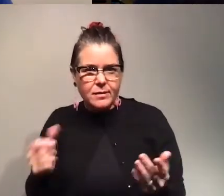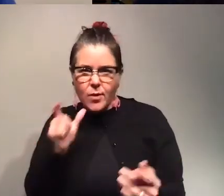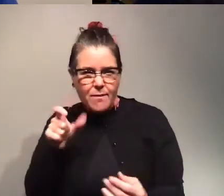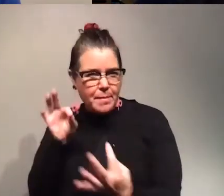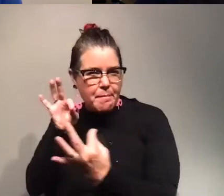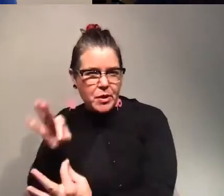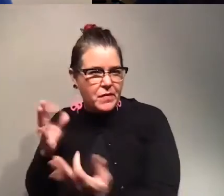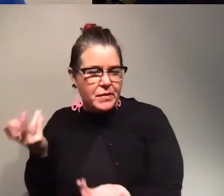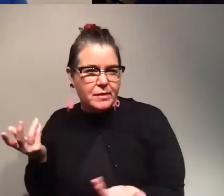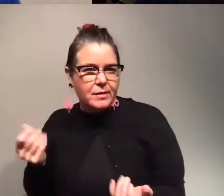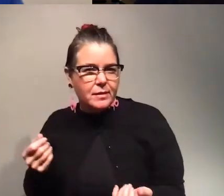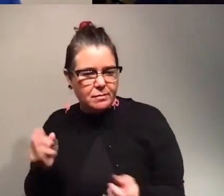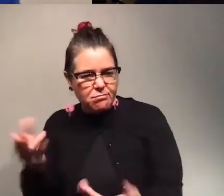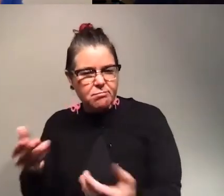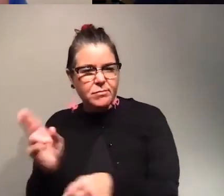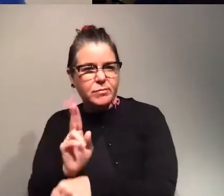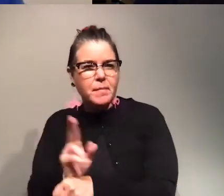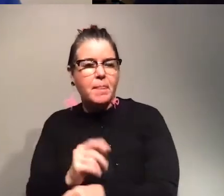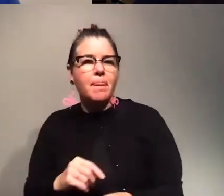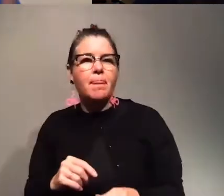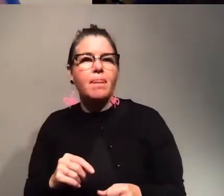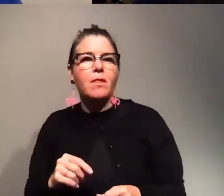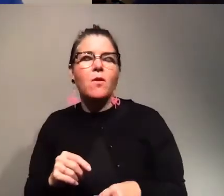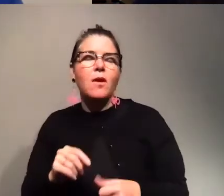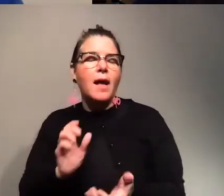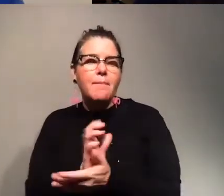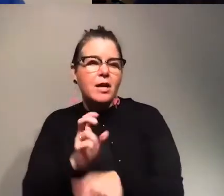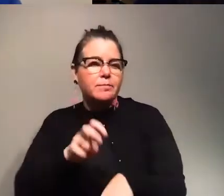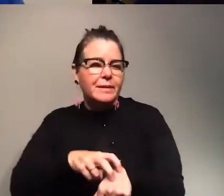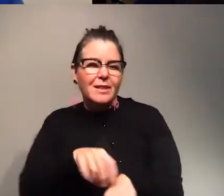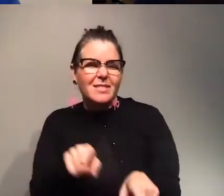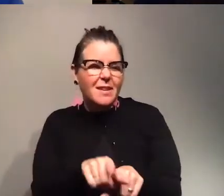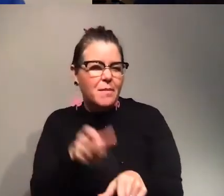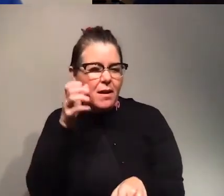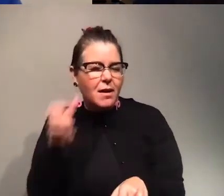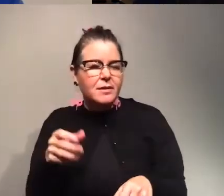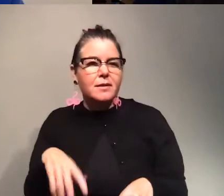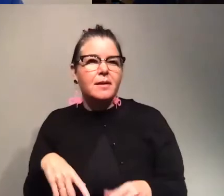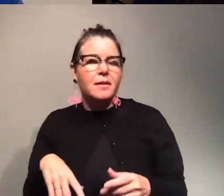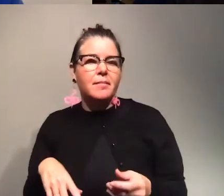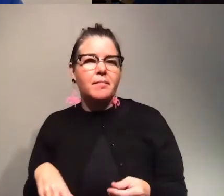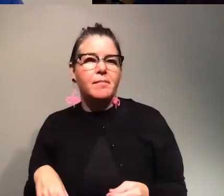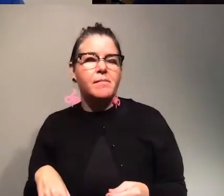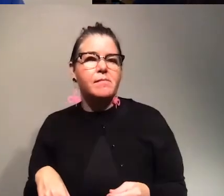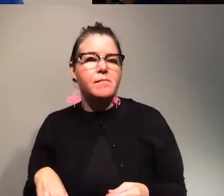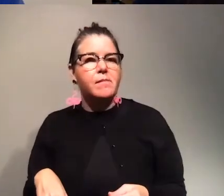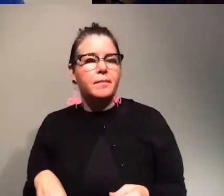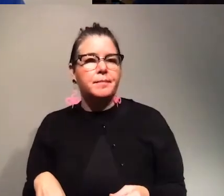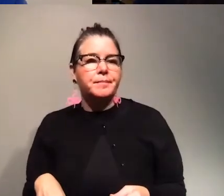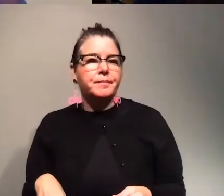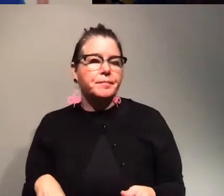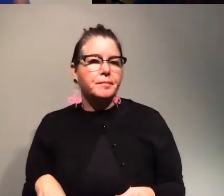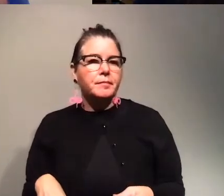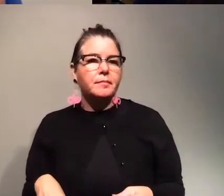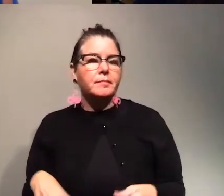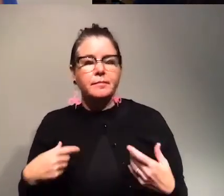carrot and then use it or like the smashed potatoes and so on so in that way we also do not uh